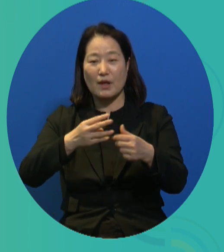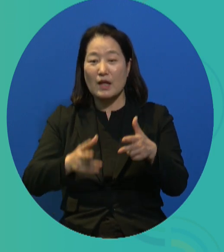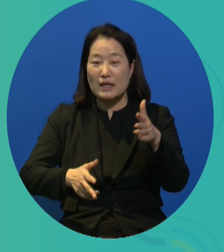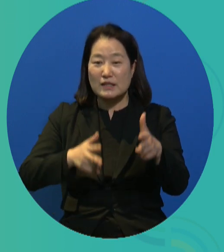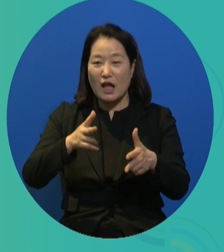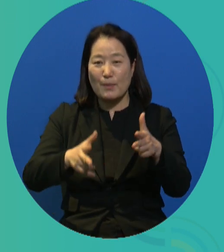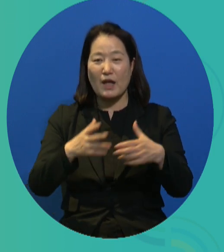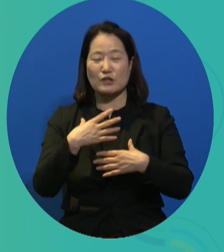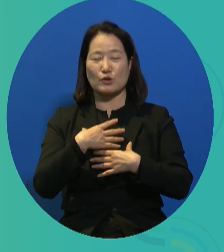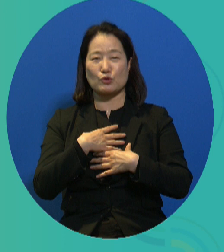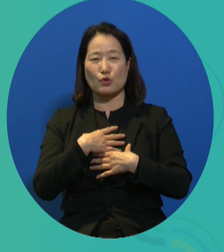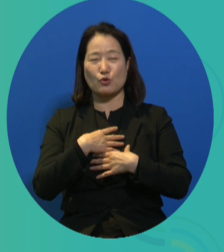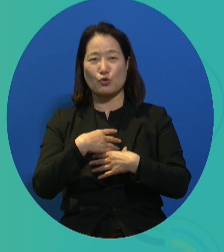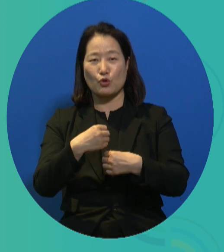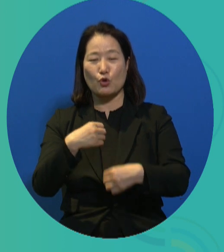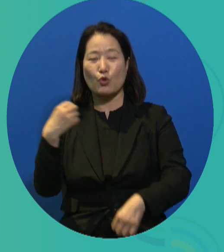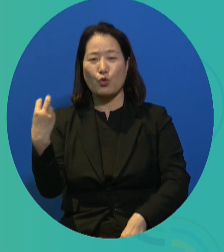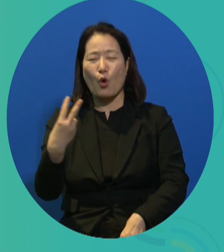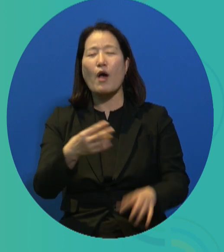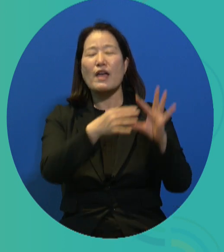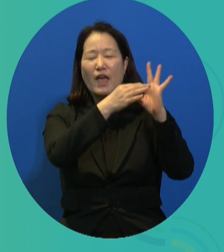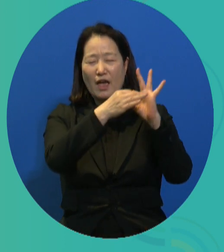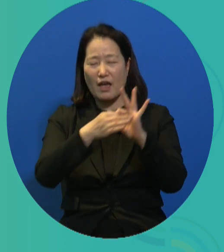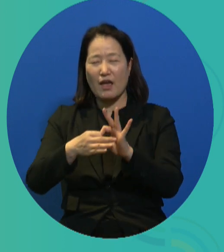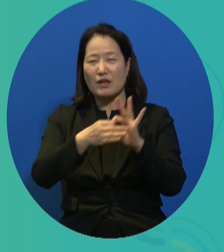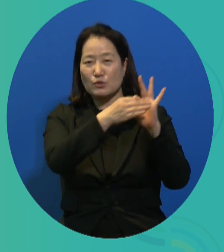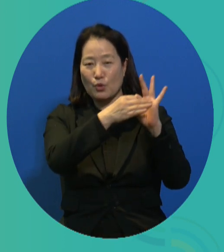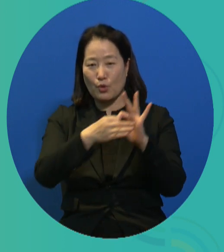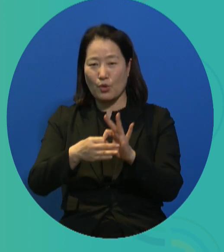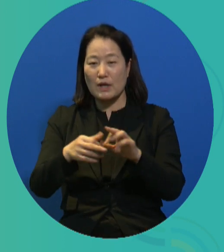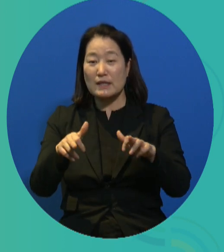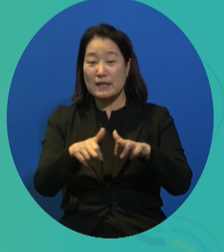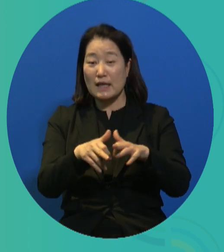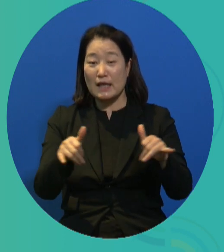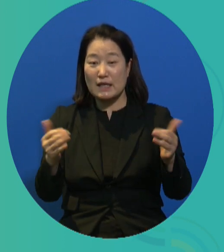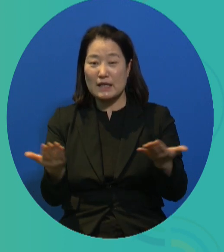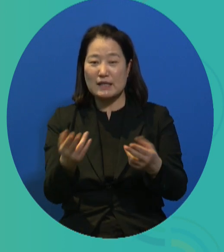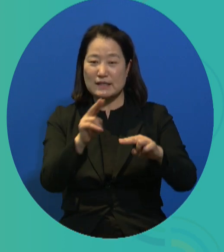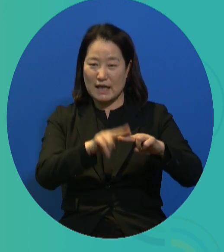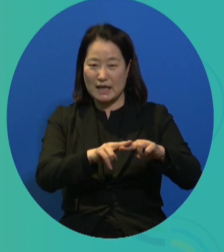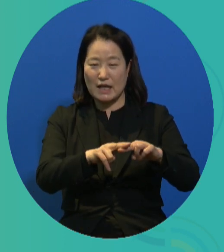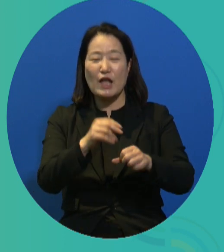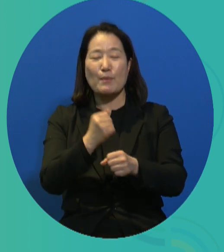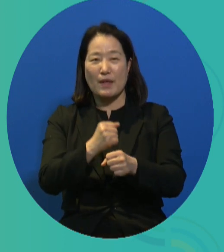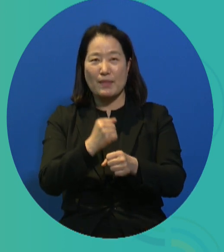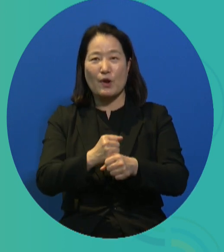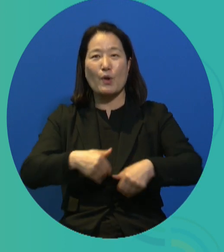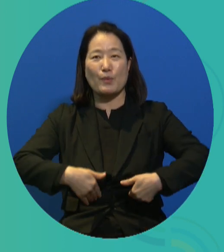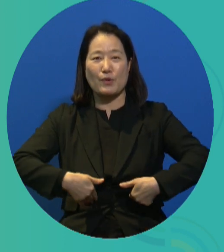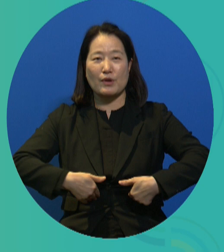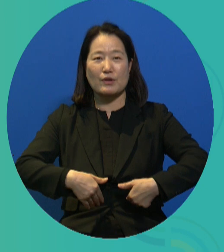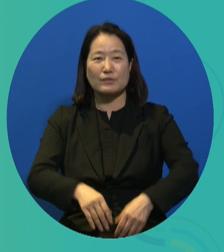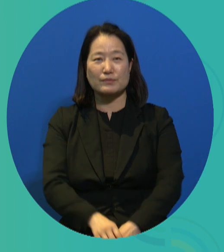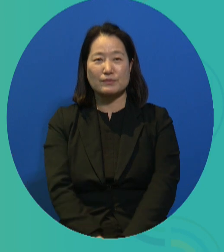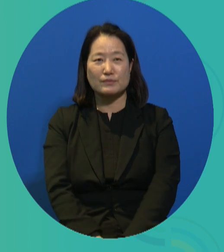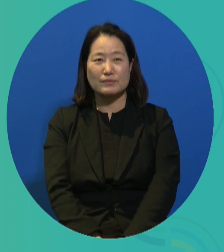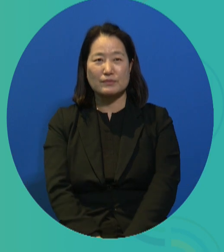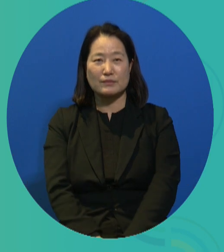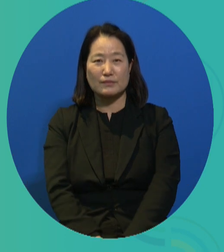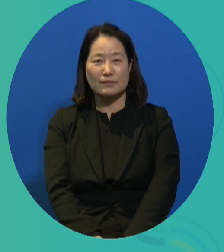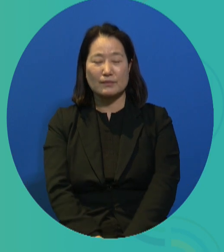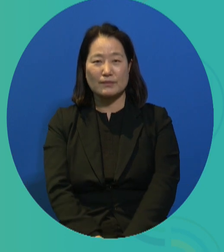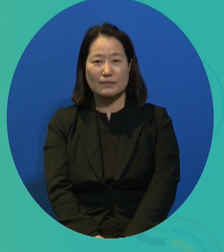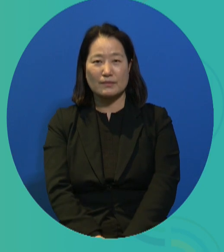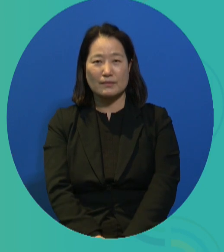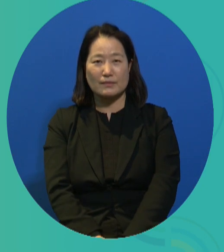to operate this project. And third, we need to make sure that this project is consistent and sustainable so